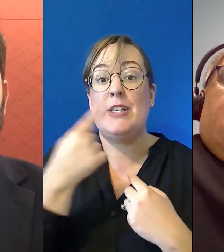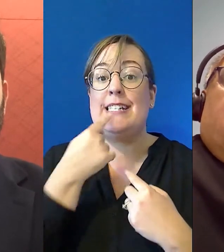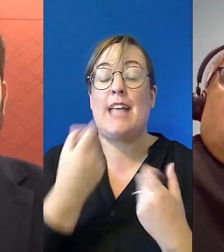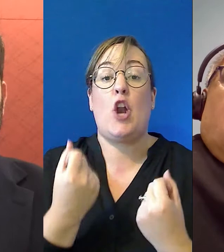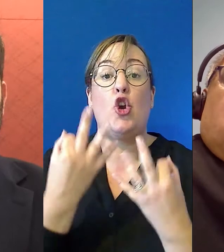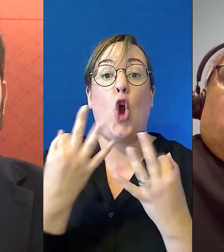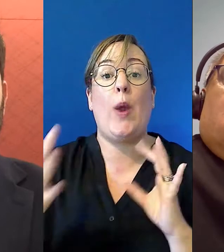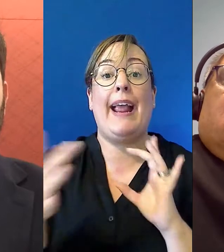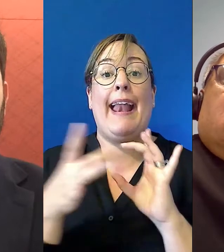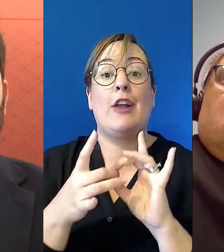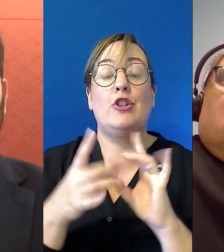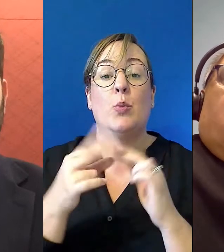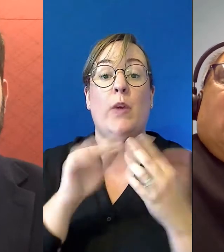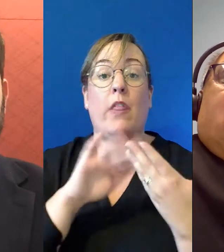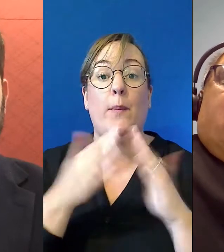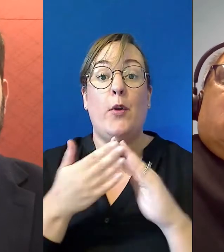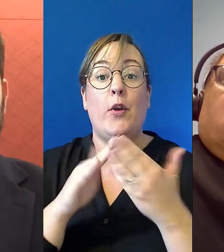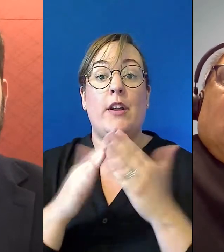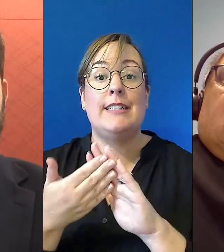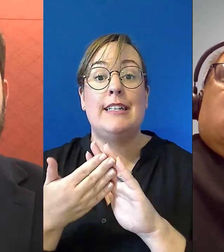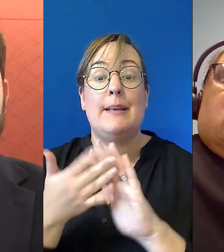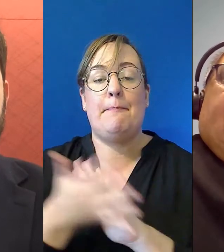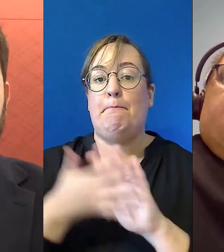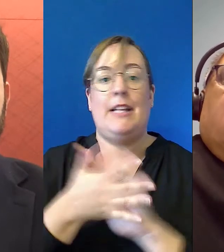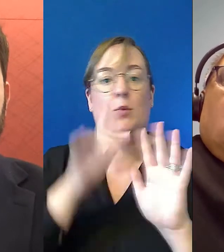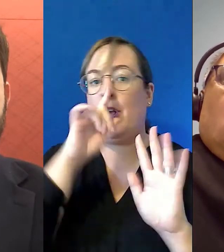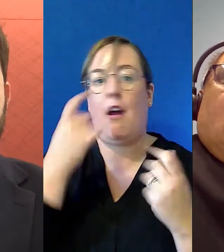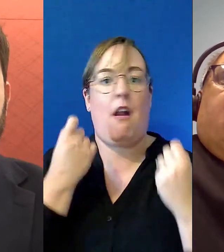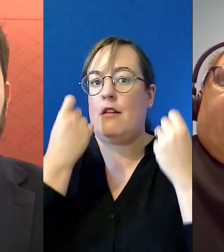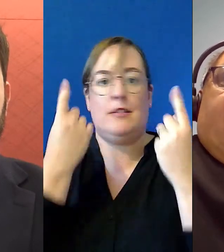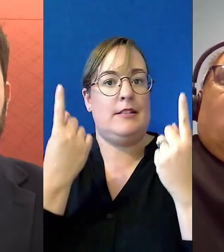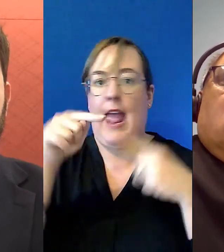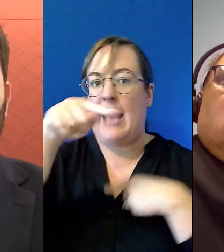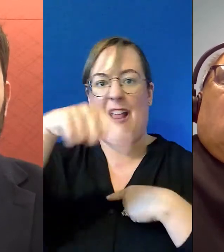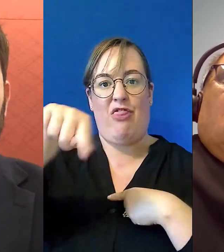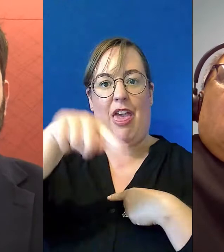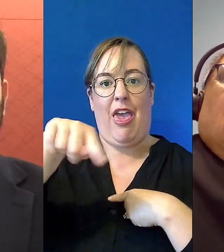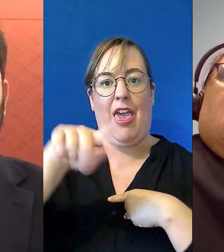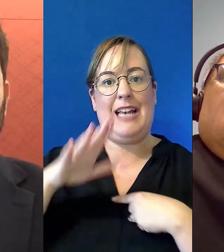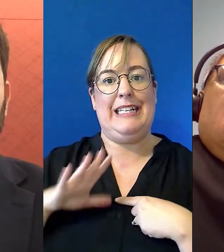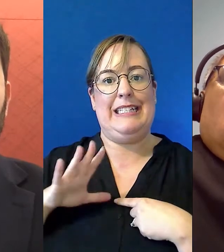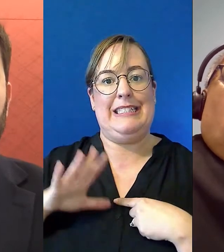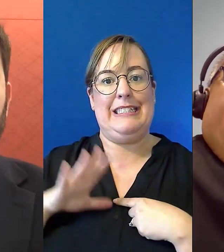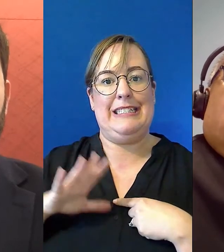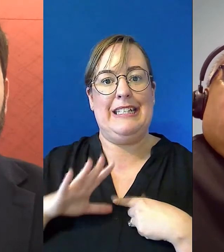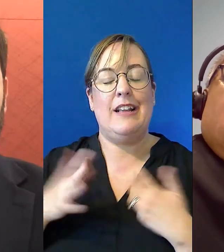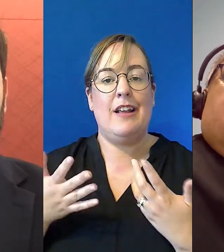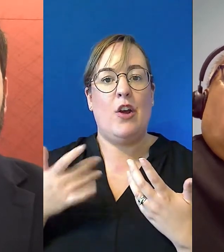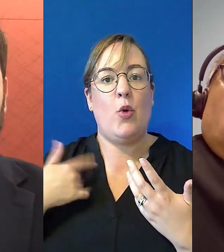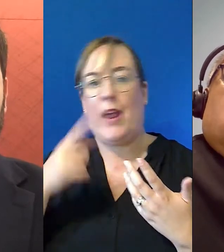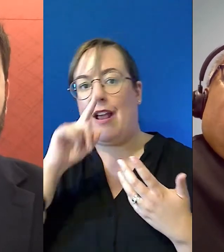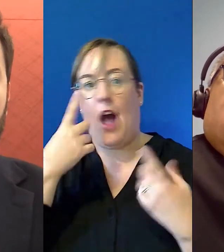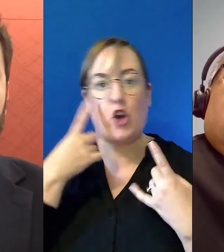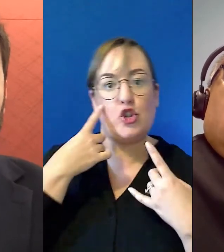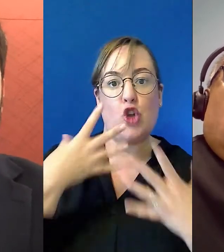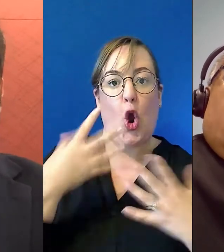those communities, then we can't begin to understand or unveil other arrangements, other